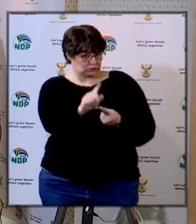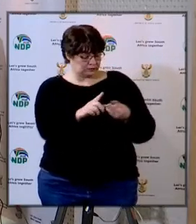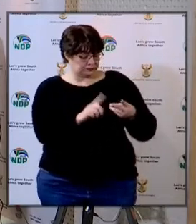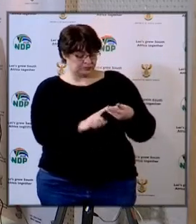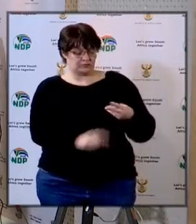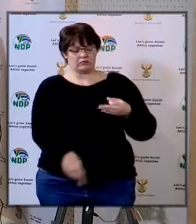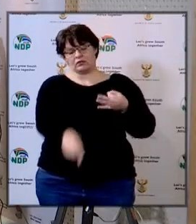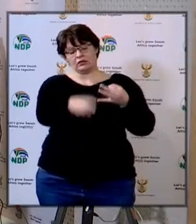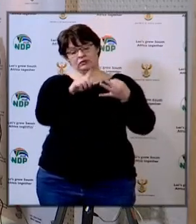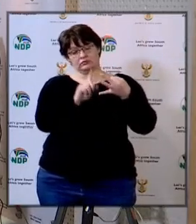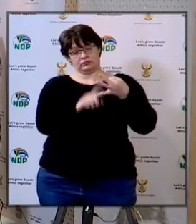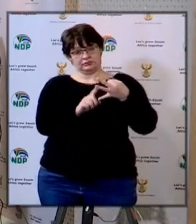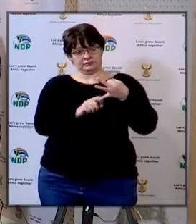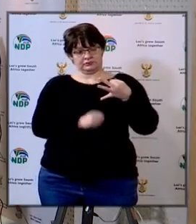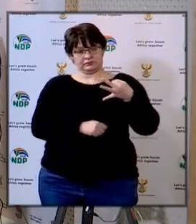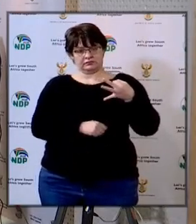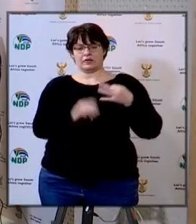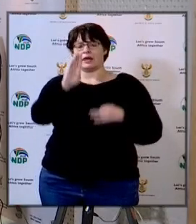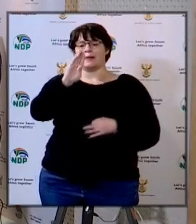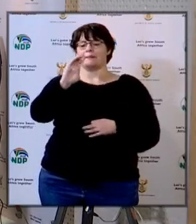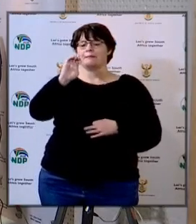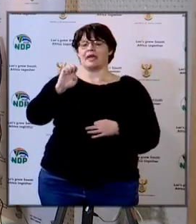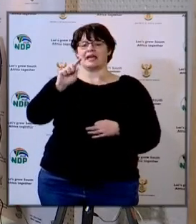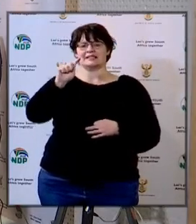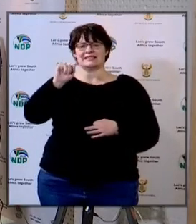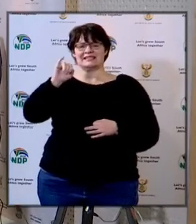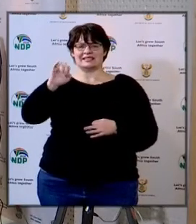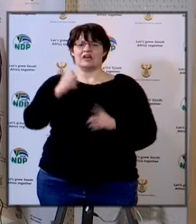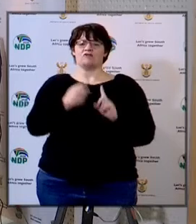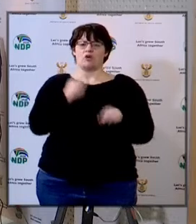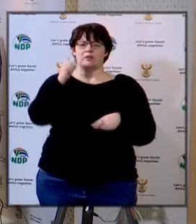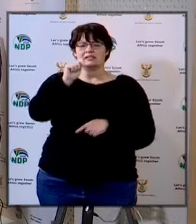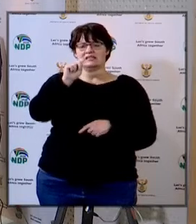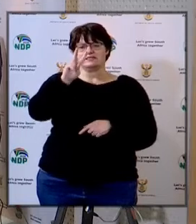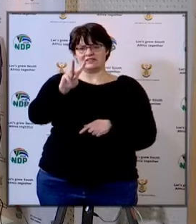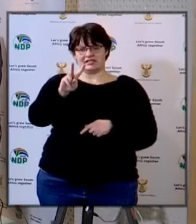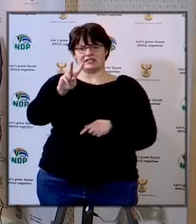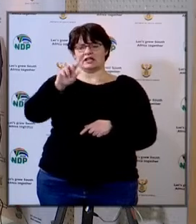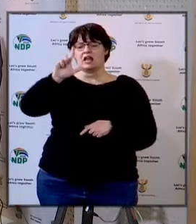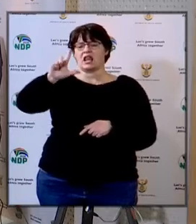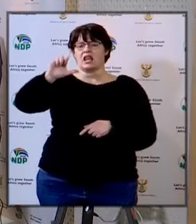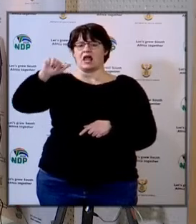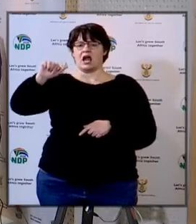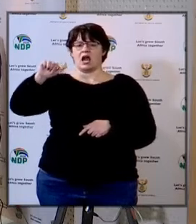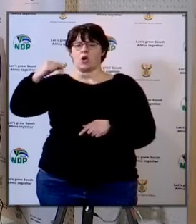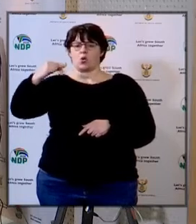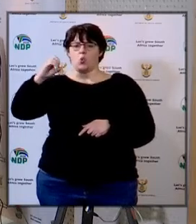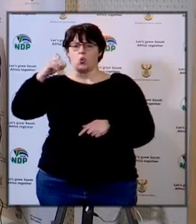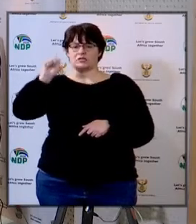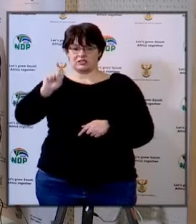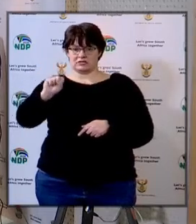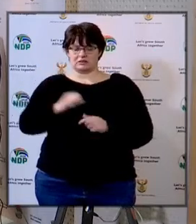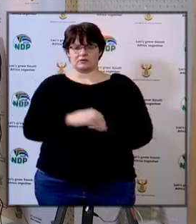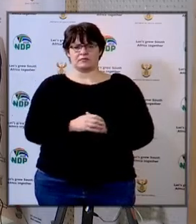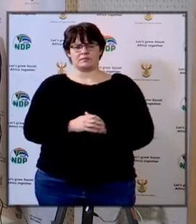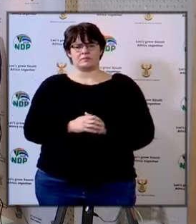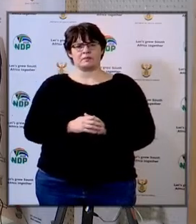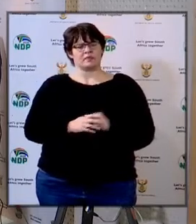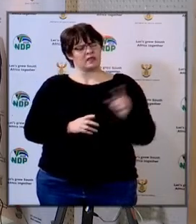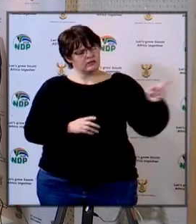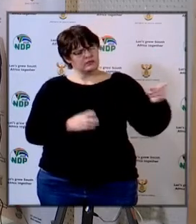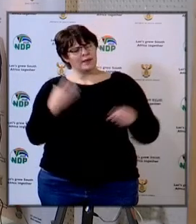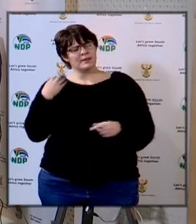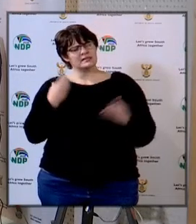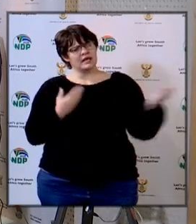another question is from Betty from TV Lagos she's asking the minister if there